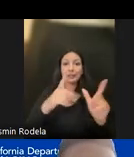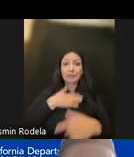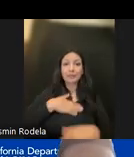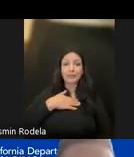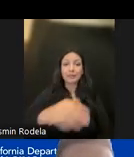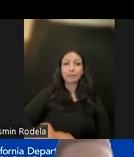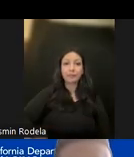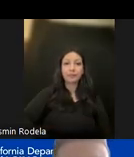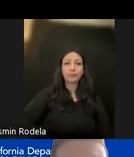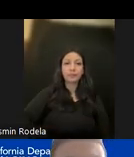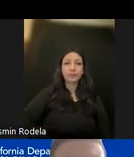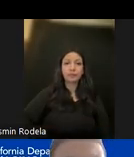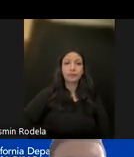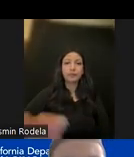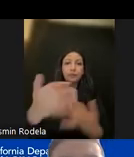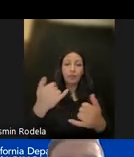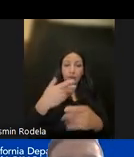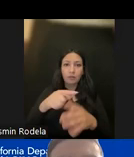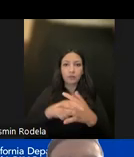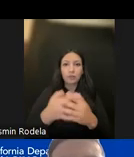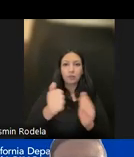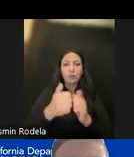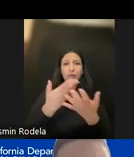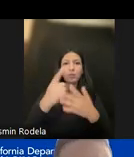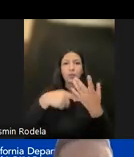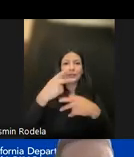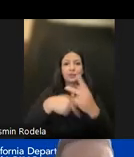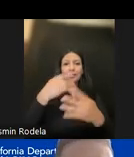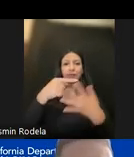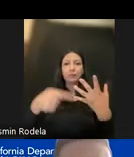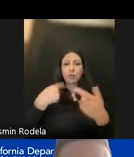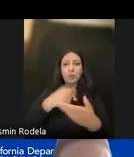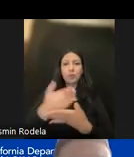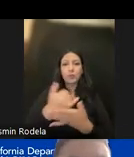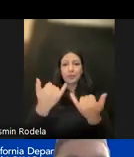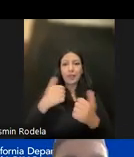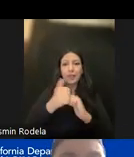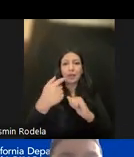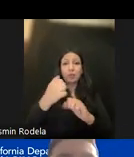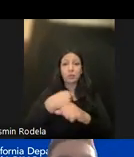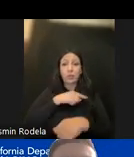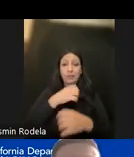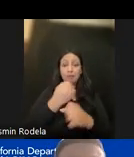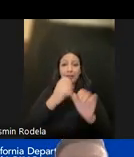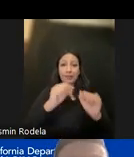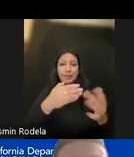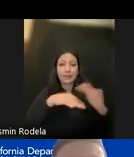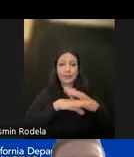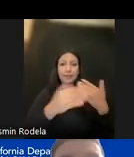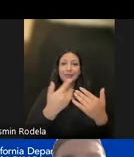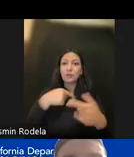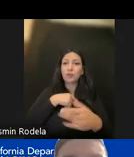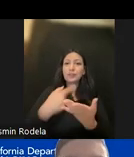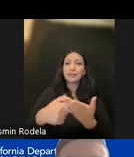So we'll start the presentation by going over what types of demographic data that we currently collect and how we make those data available. And then we'll discuss